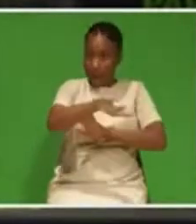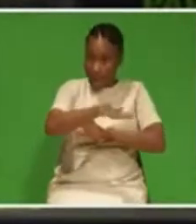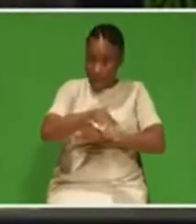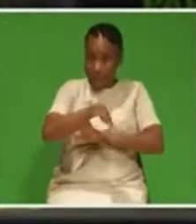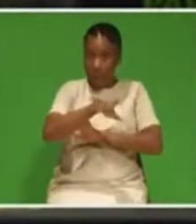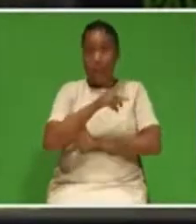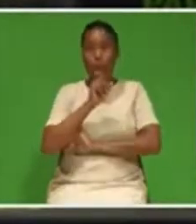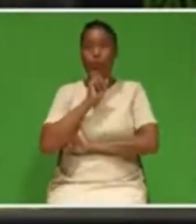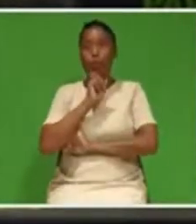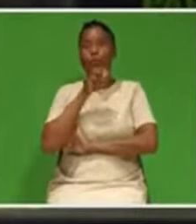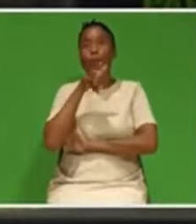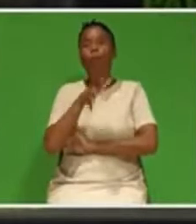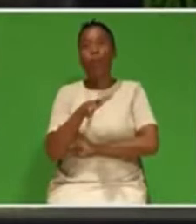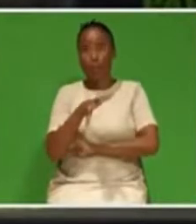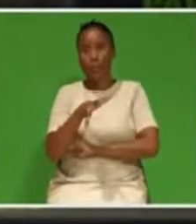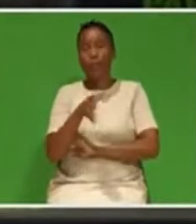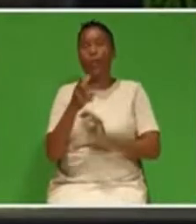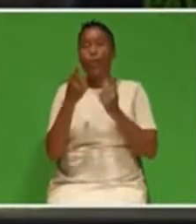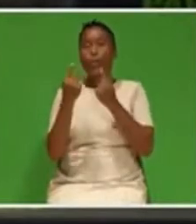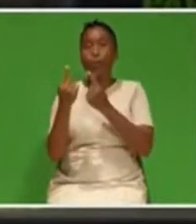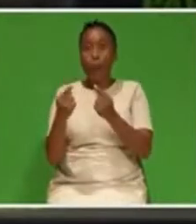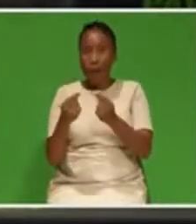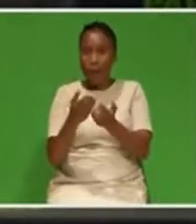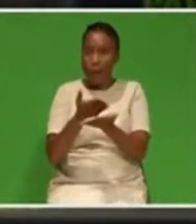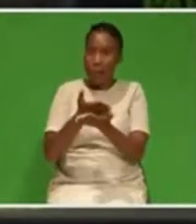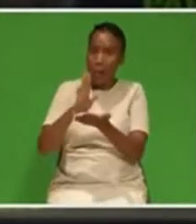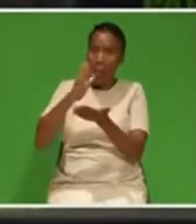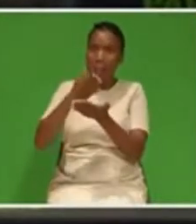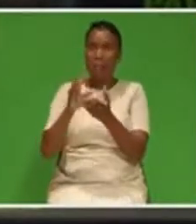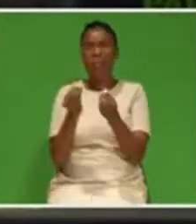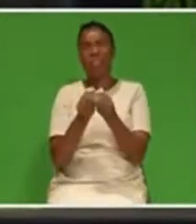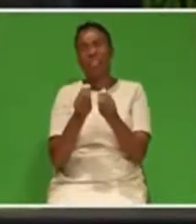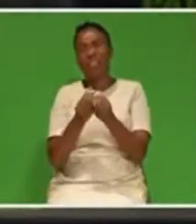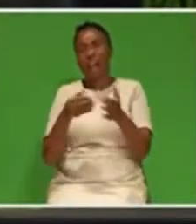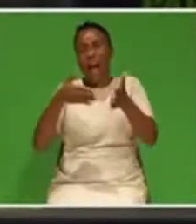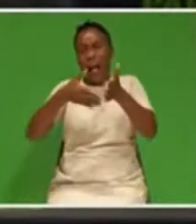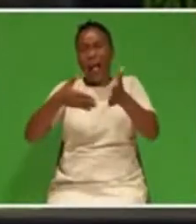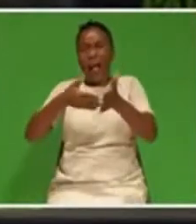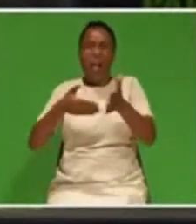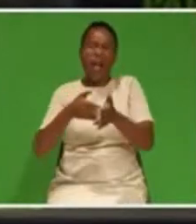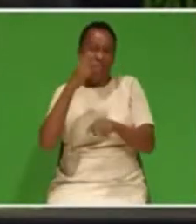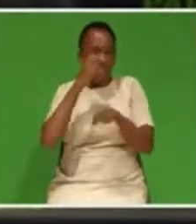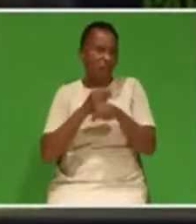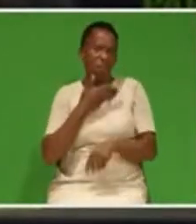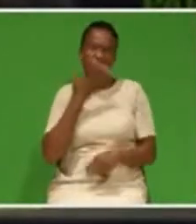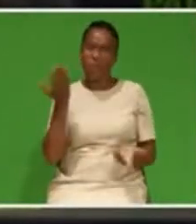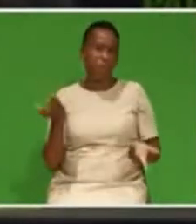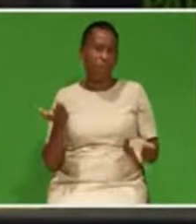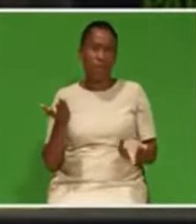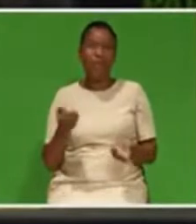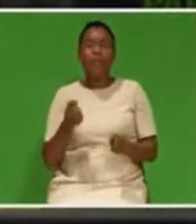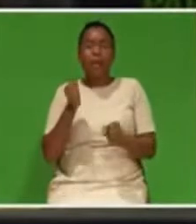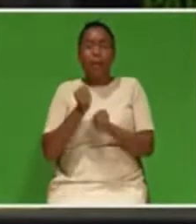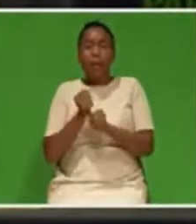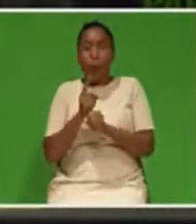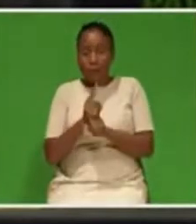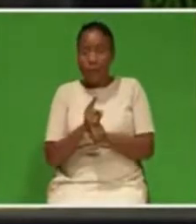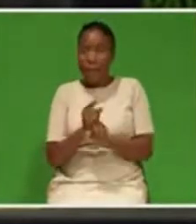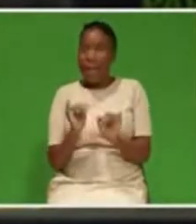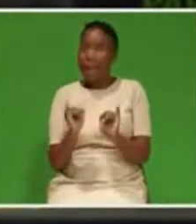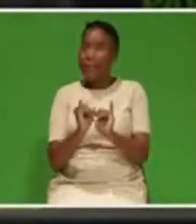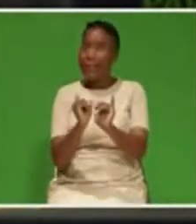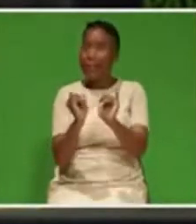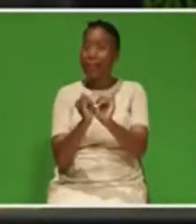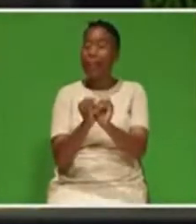of unnecessary bureaucratic obstacles that stand in the way of urgently bringing